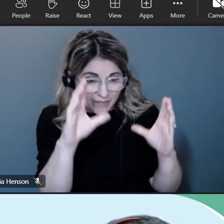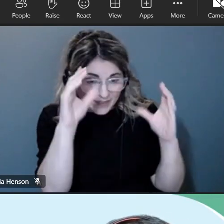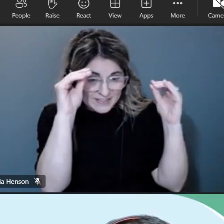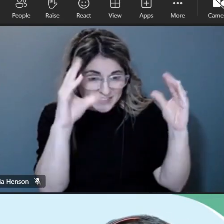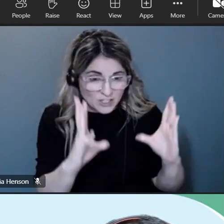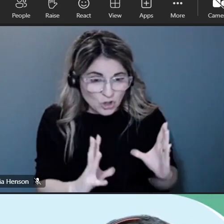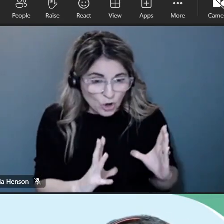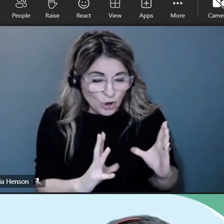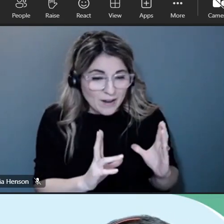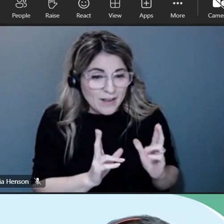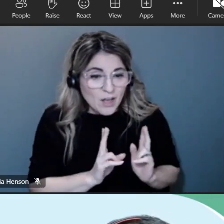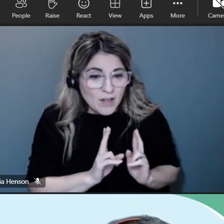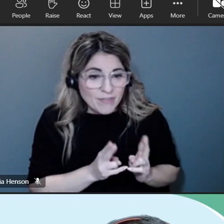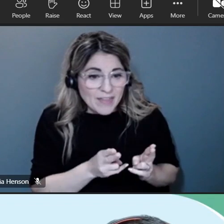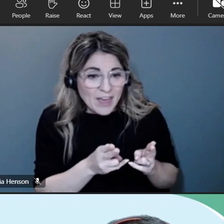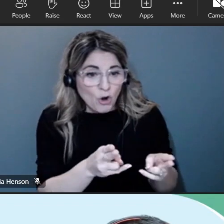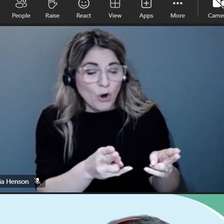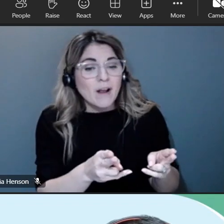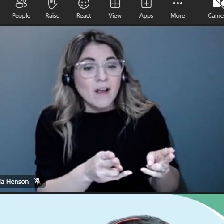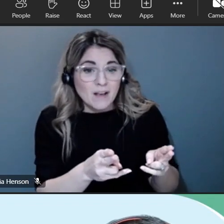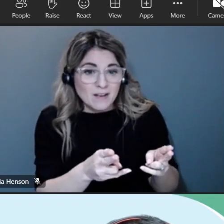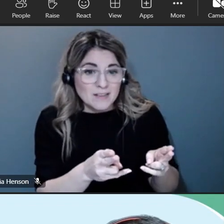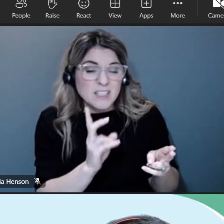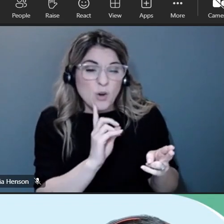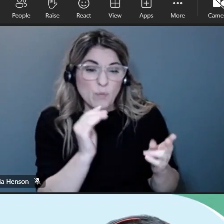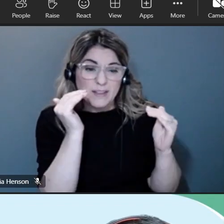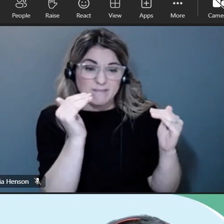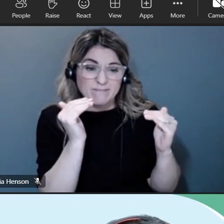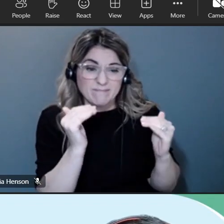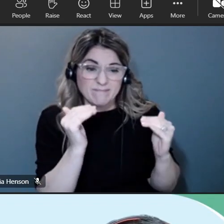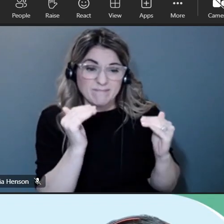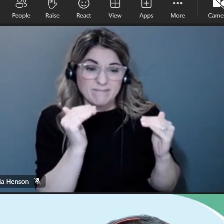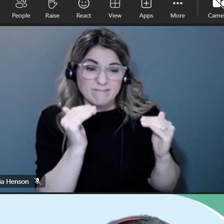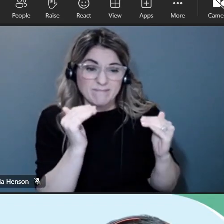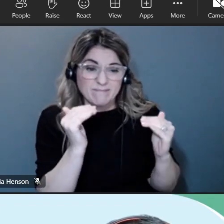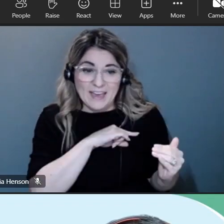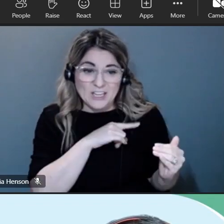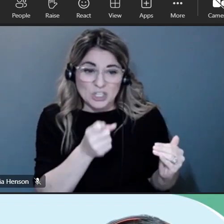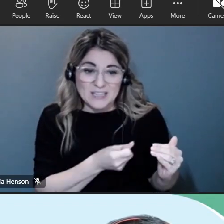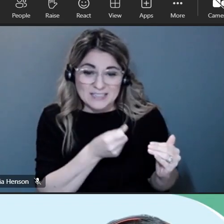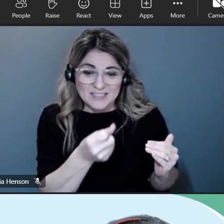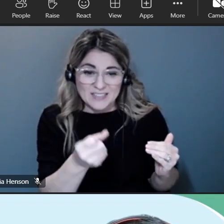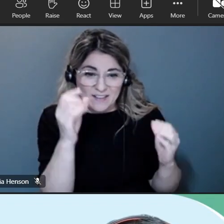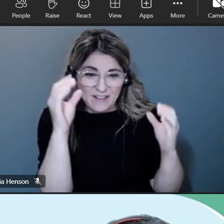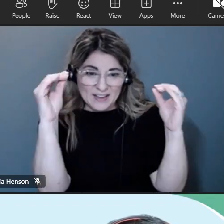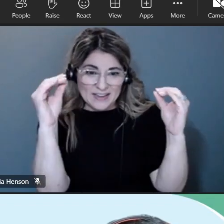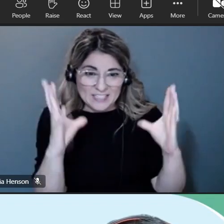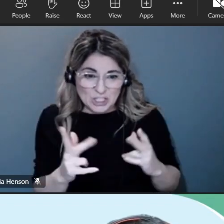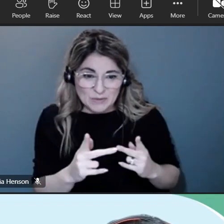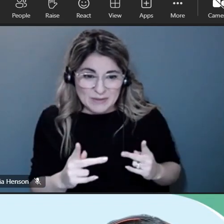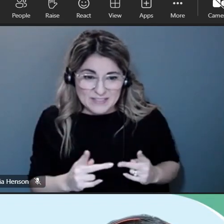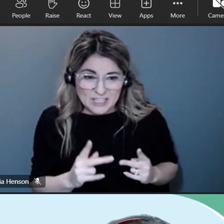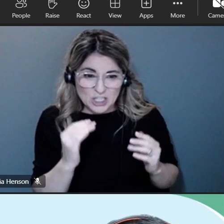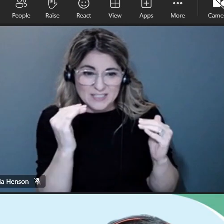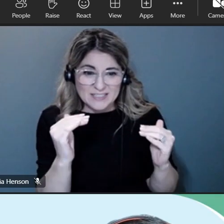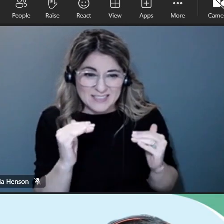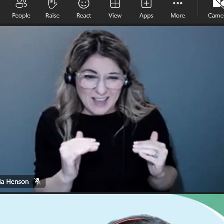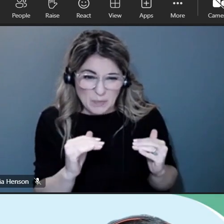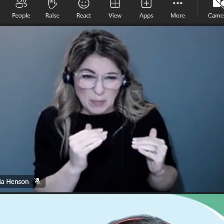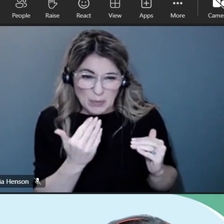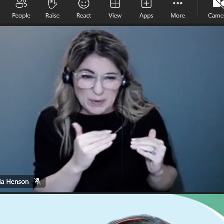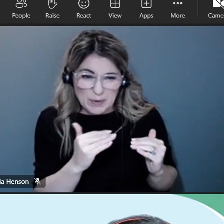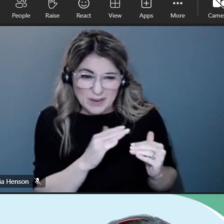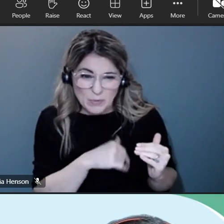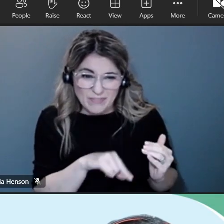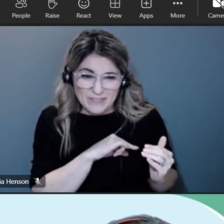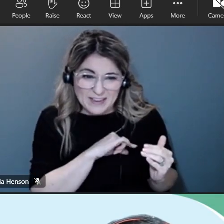we are effectively lowering the bar in terms of qualifications of who we're putting into teaching positions so all those things